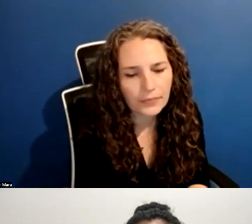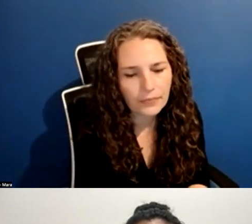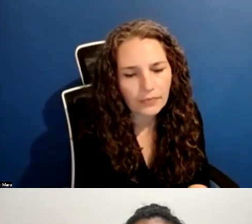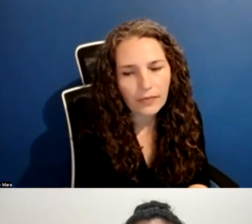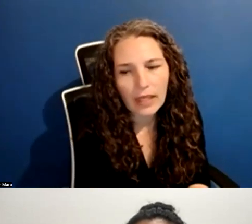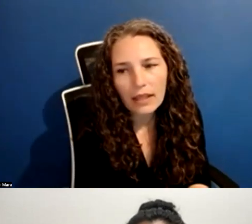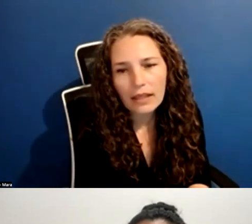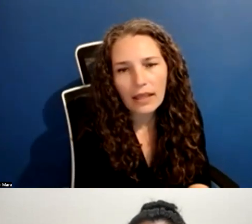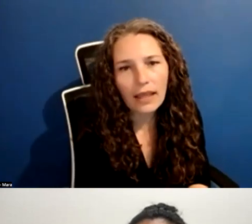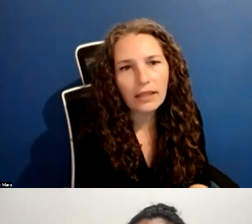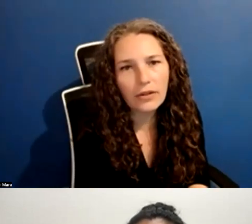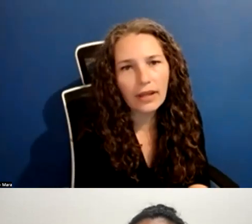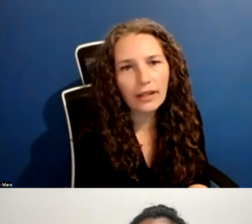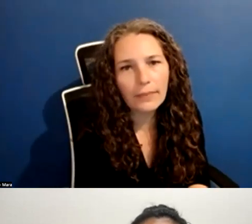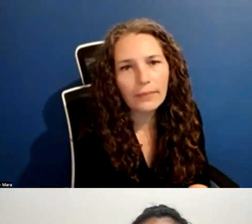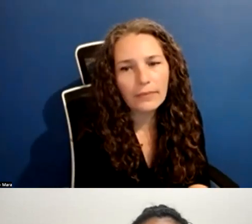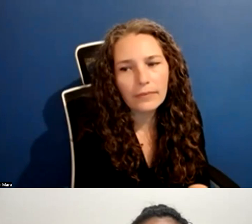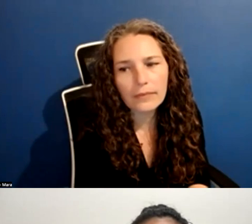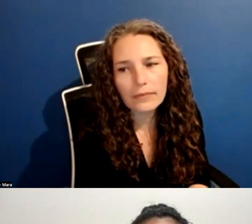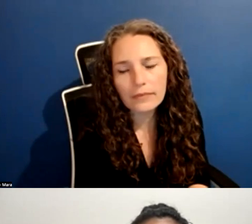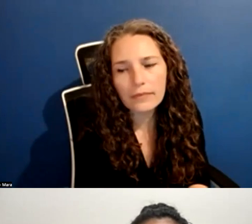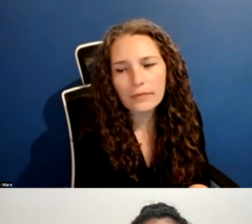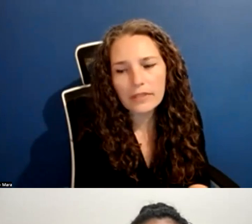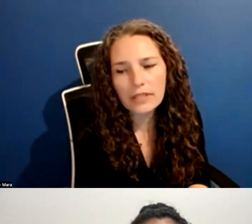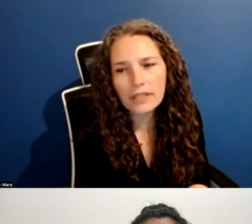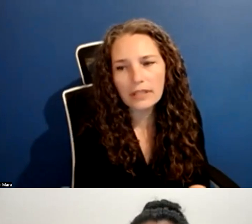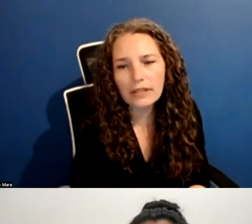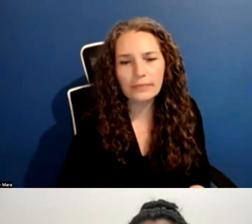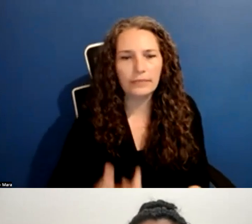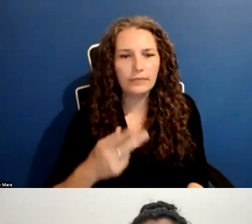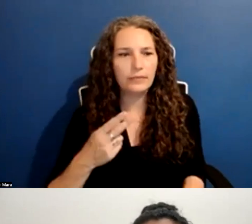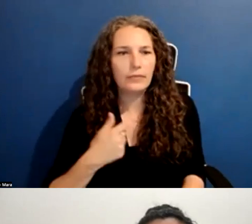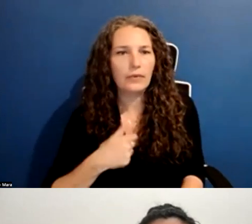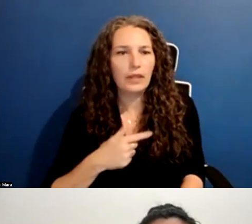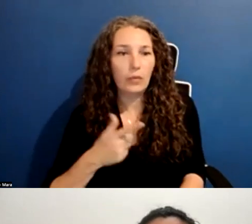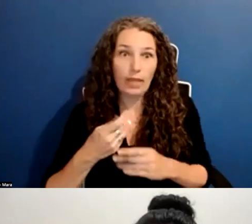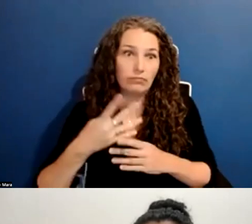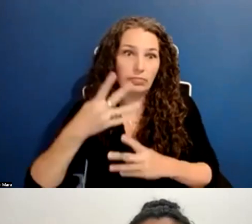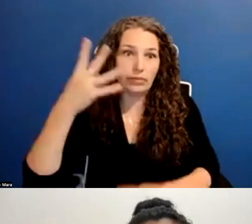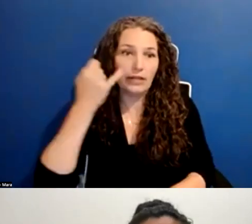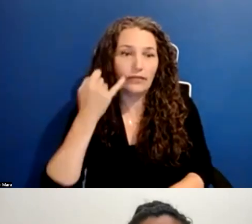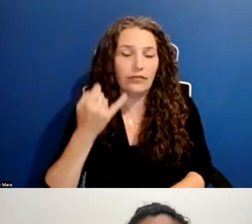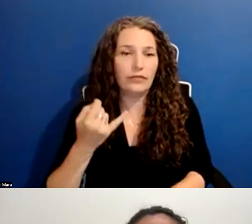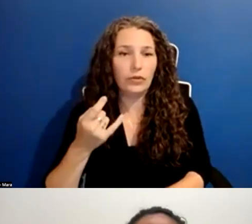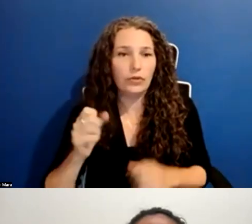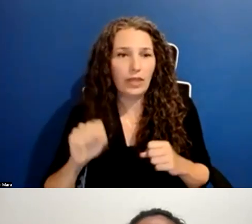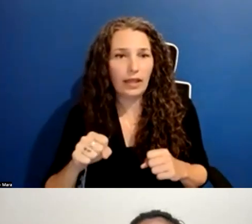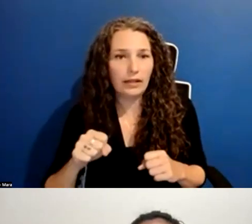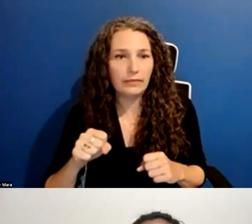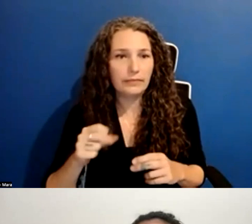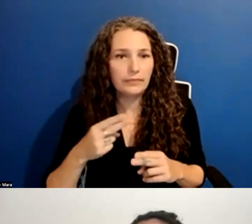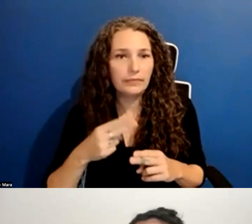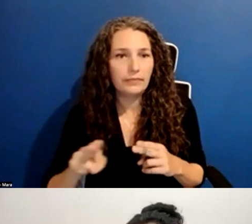little bit brief today. Um, but I actually forgot Maria, are you selecting questions? Okay. totally. And,